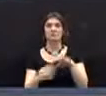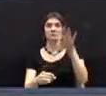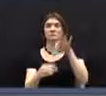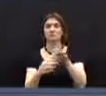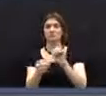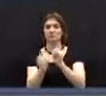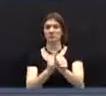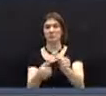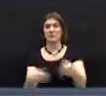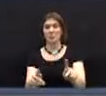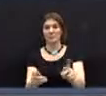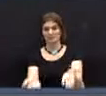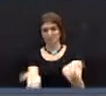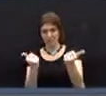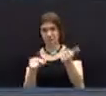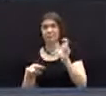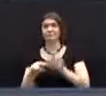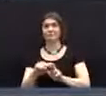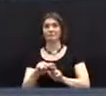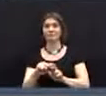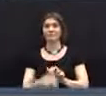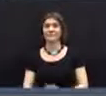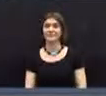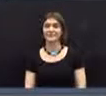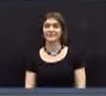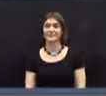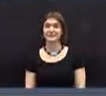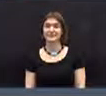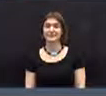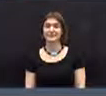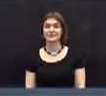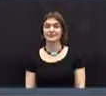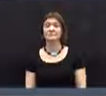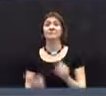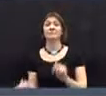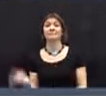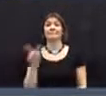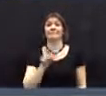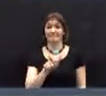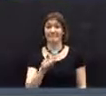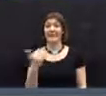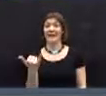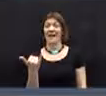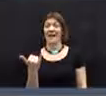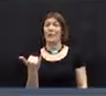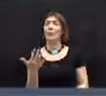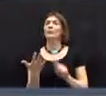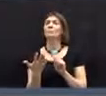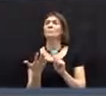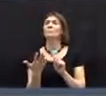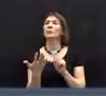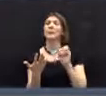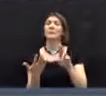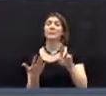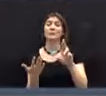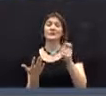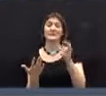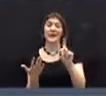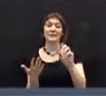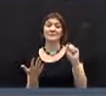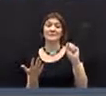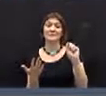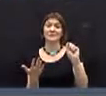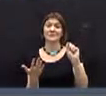welcome to join the meeting. The chair now recognizes Mr. Scholes